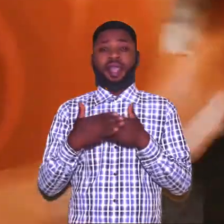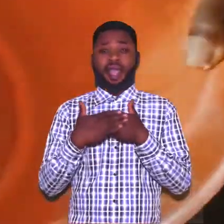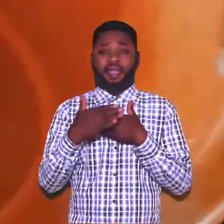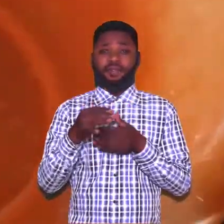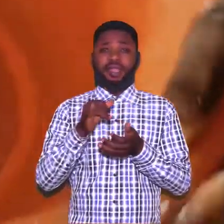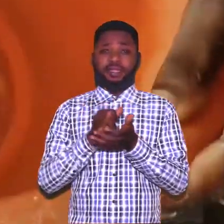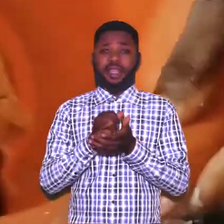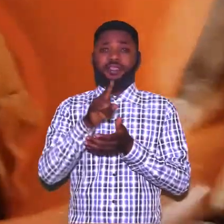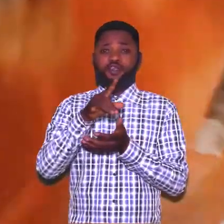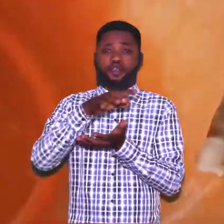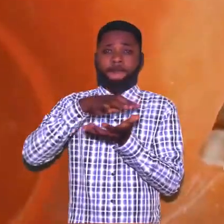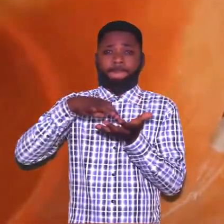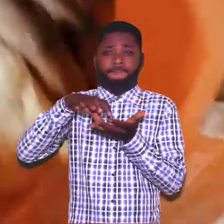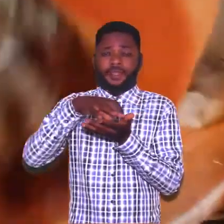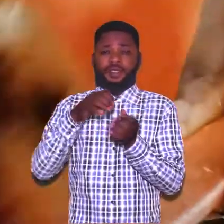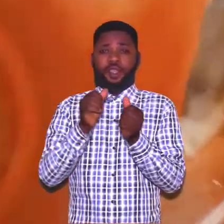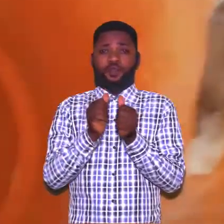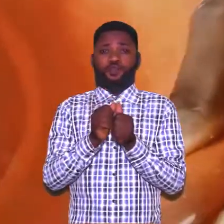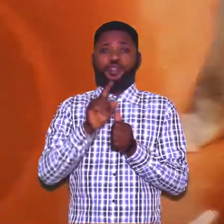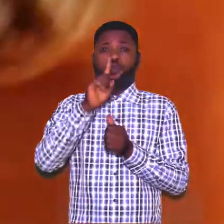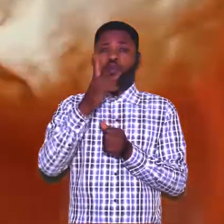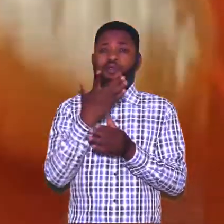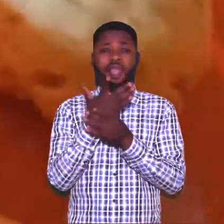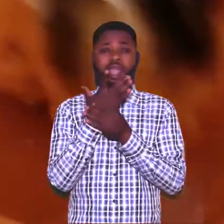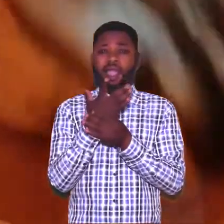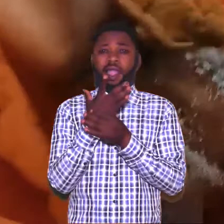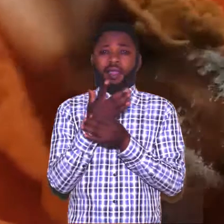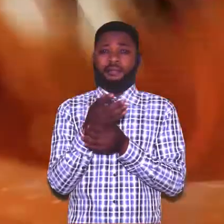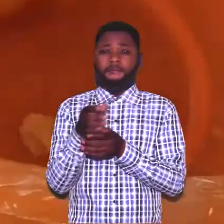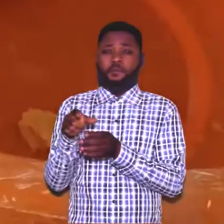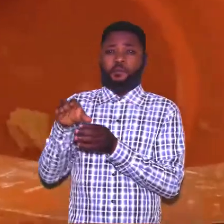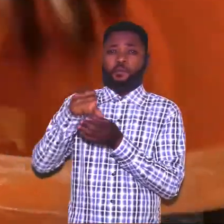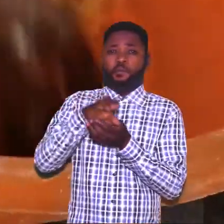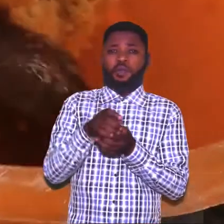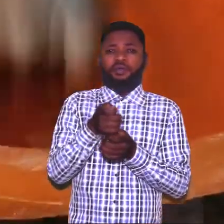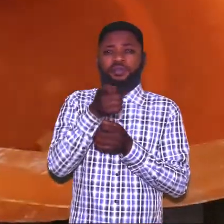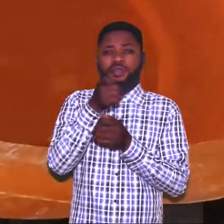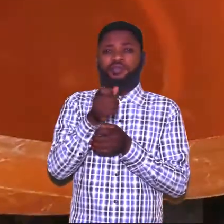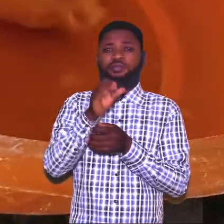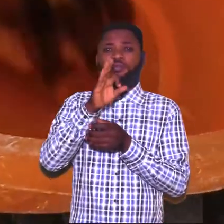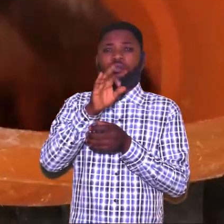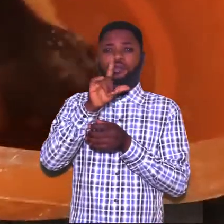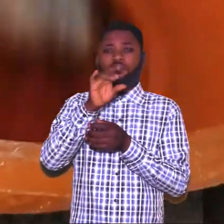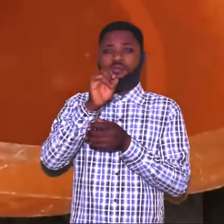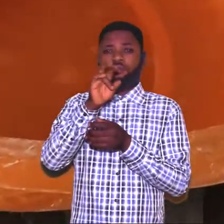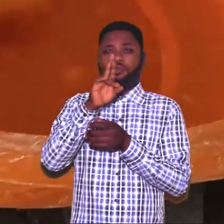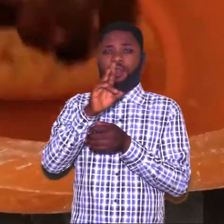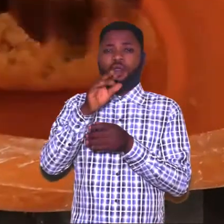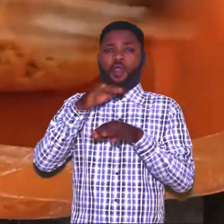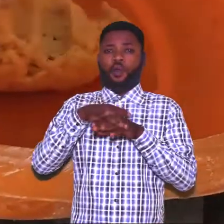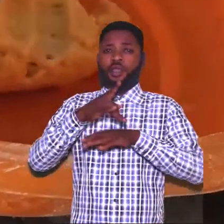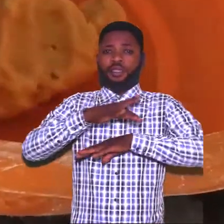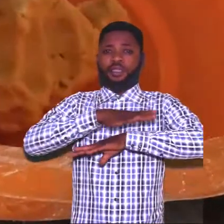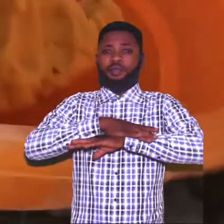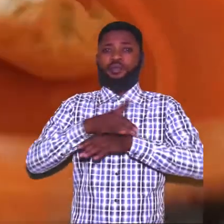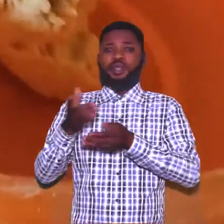After that, you mix with one hand. Pour little flour on the table. Remove